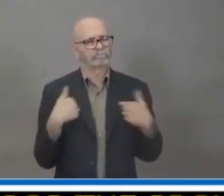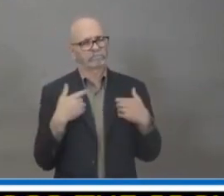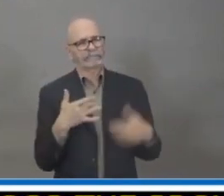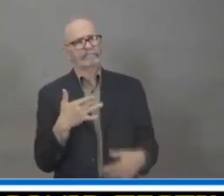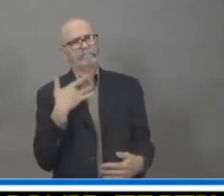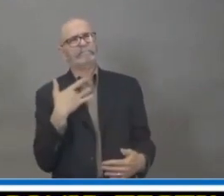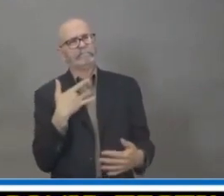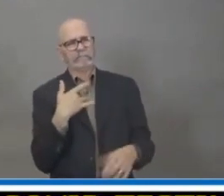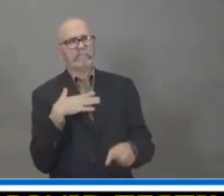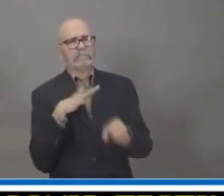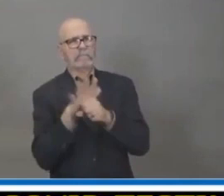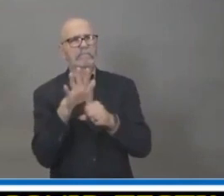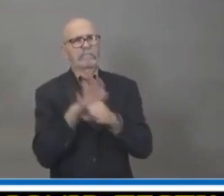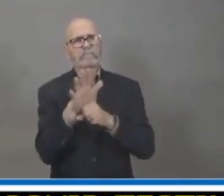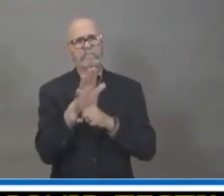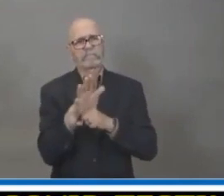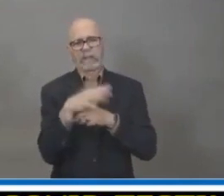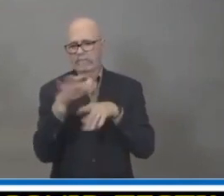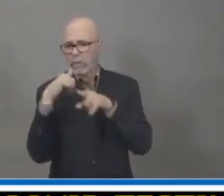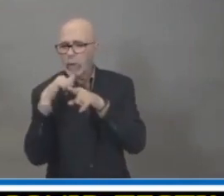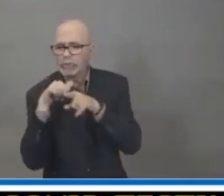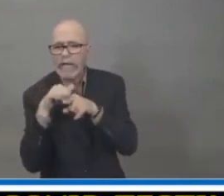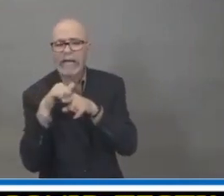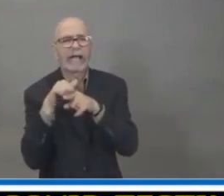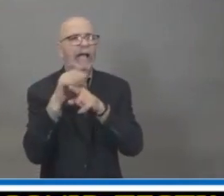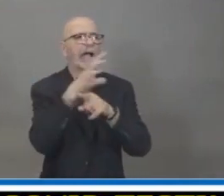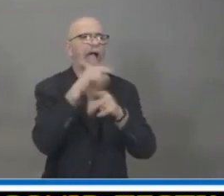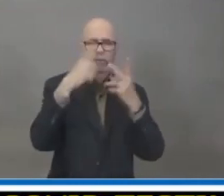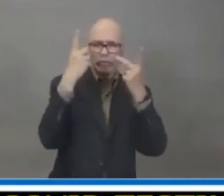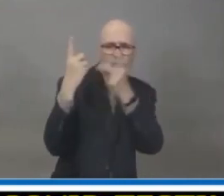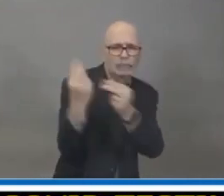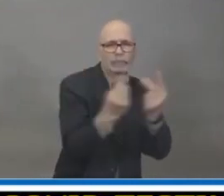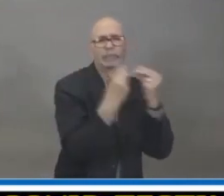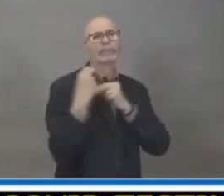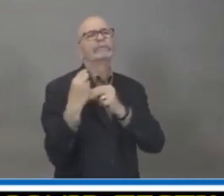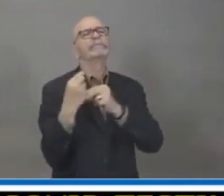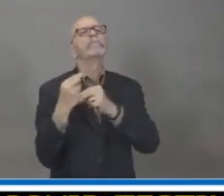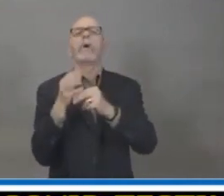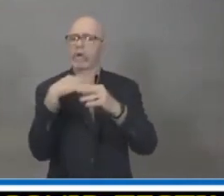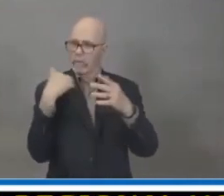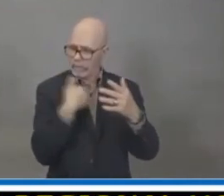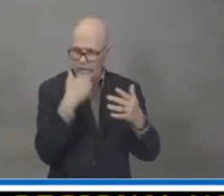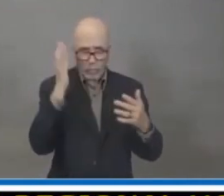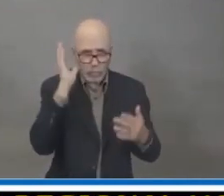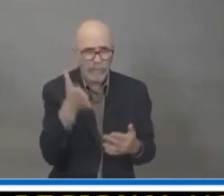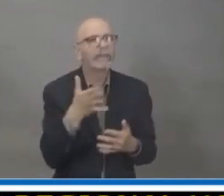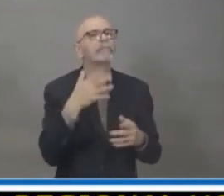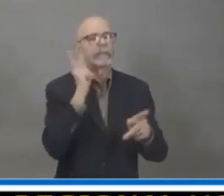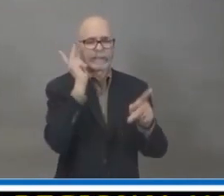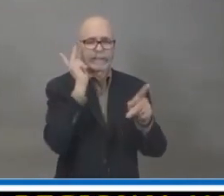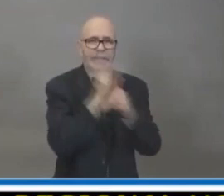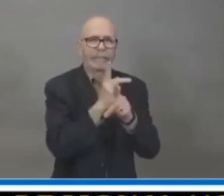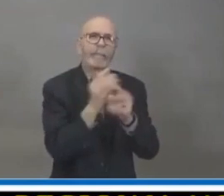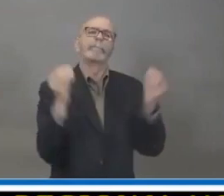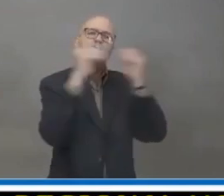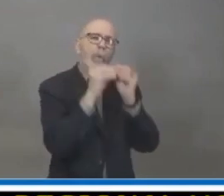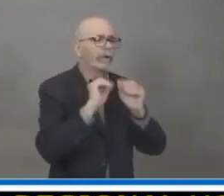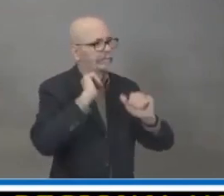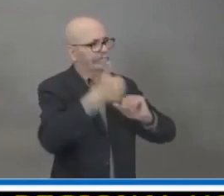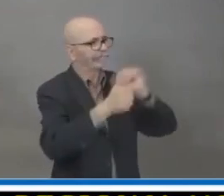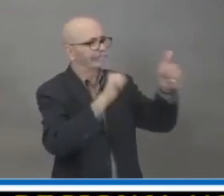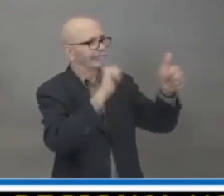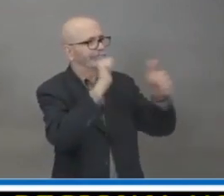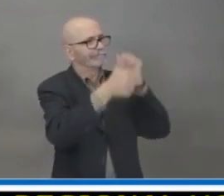training for staff, et cetera, that we can build this network of COVID treatment units. So regional hospitals